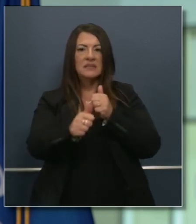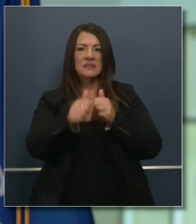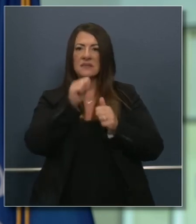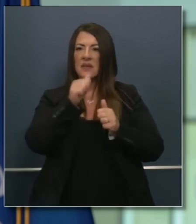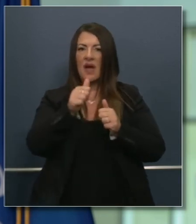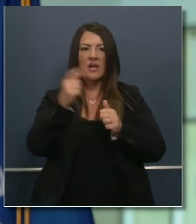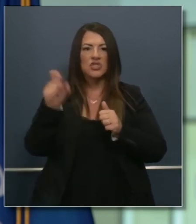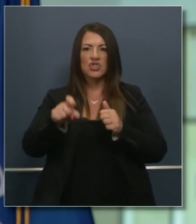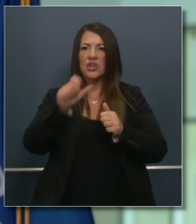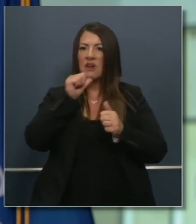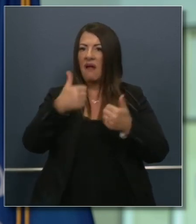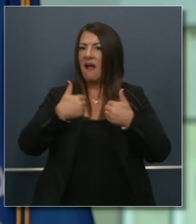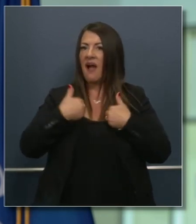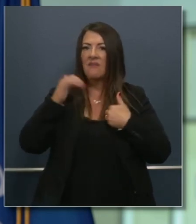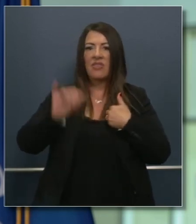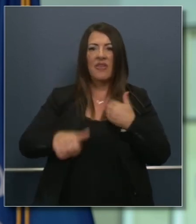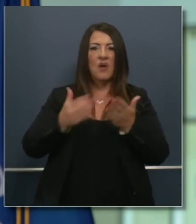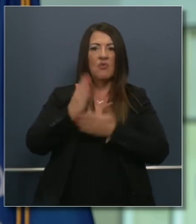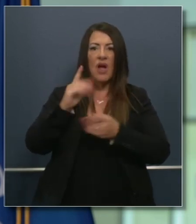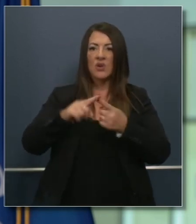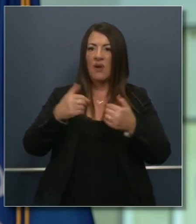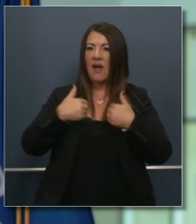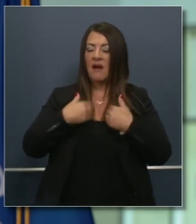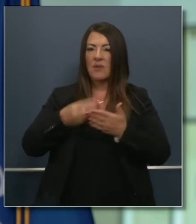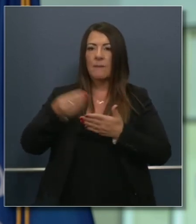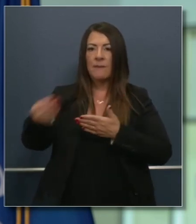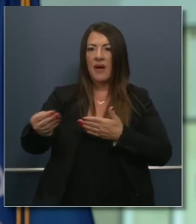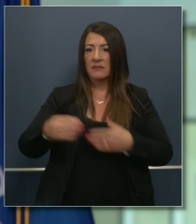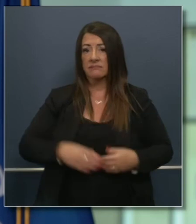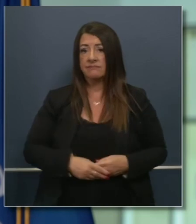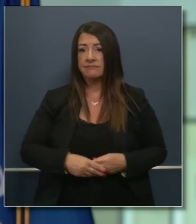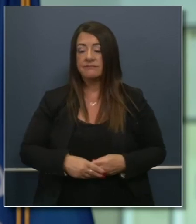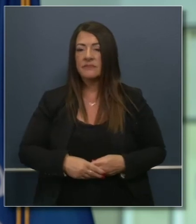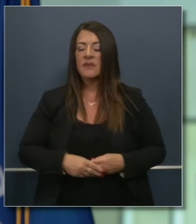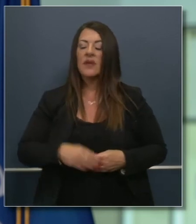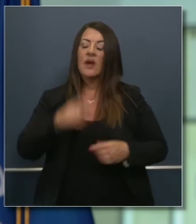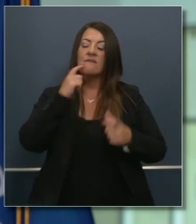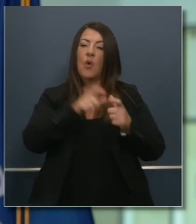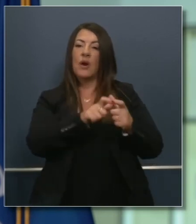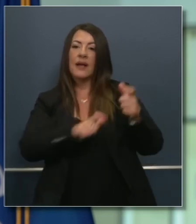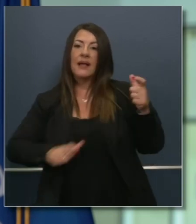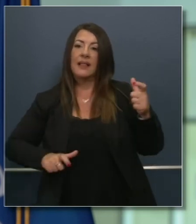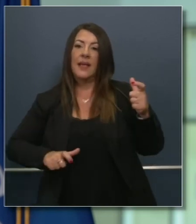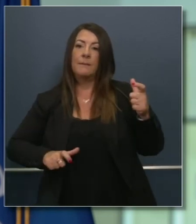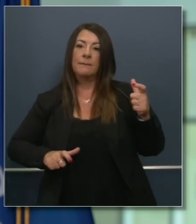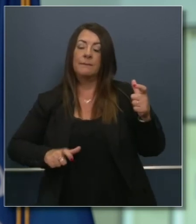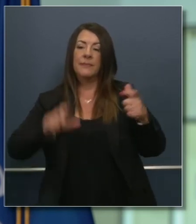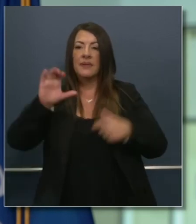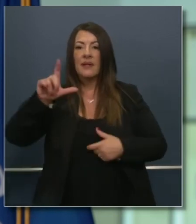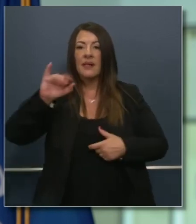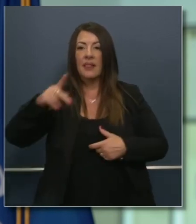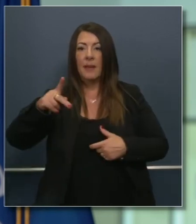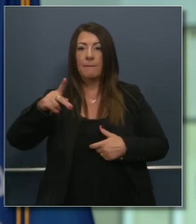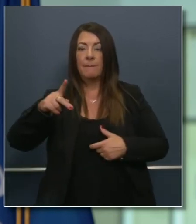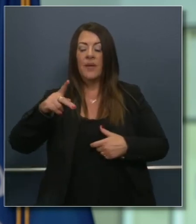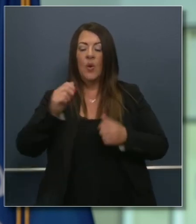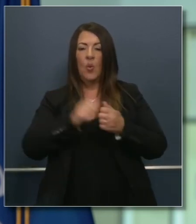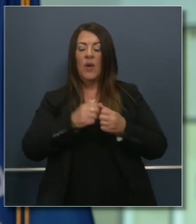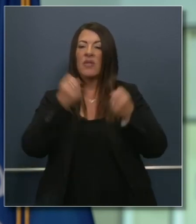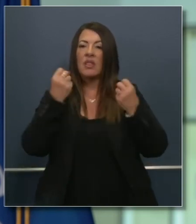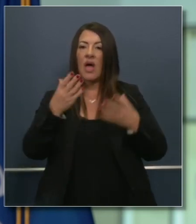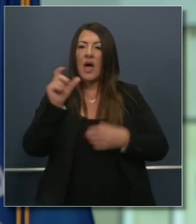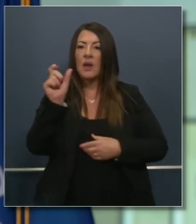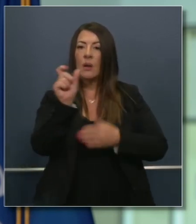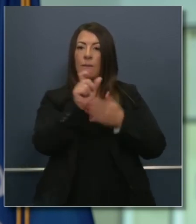privilege slash right. Large capacity magazine clips with respect, I think, fall into that category. There's been